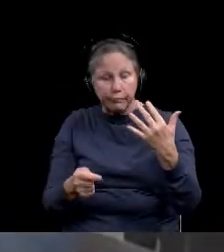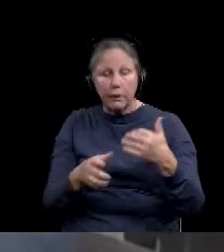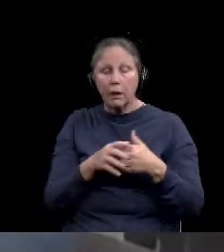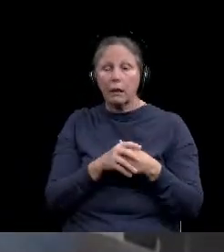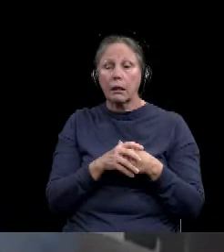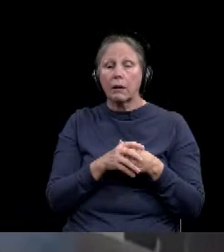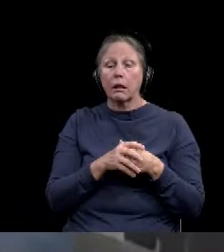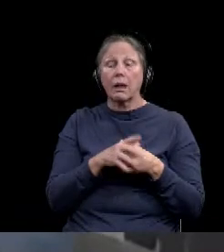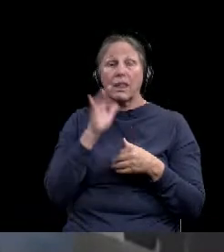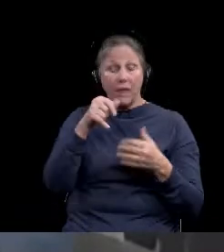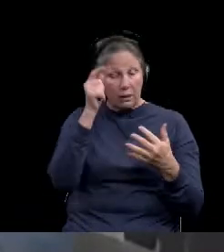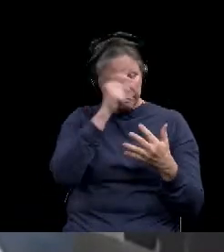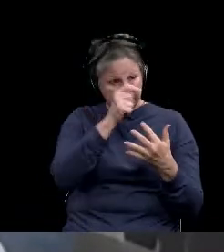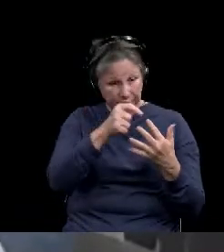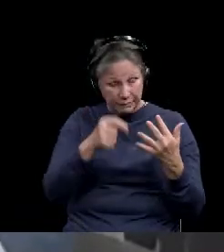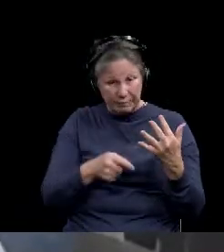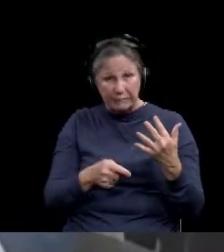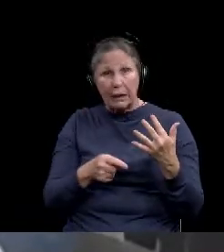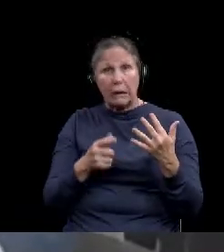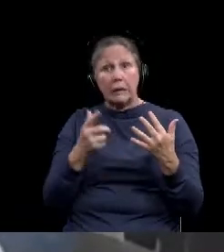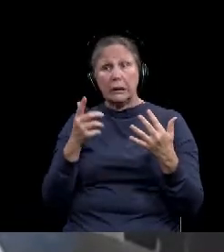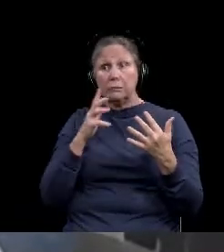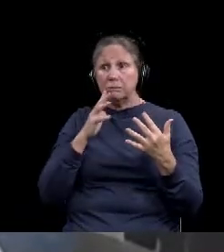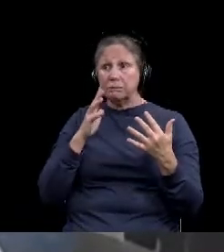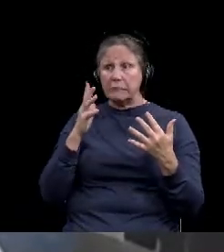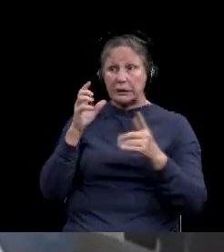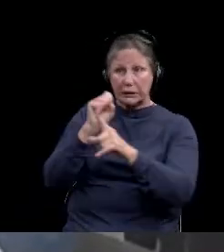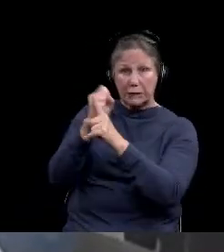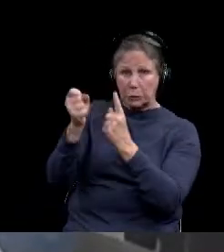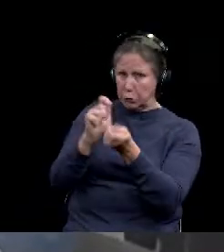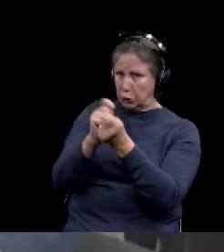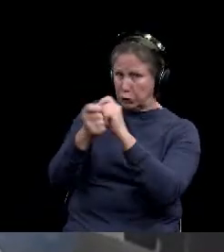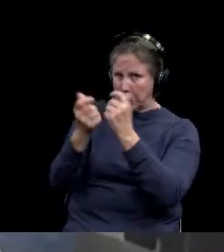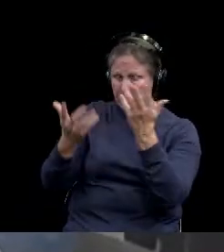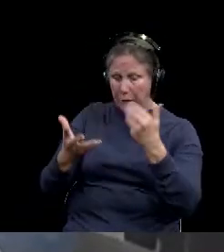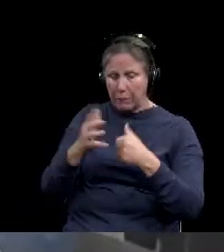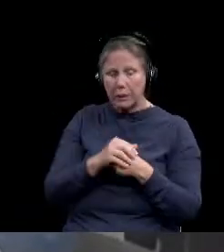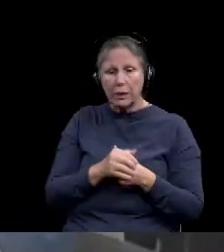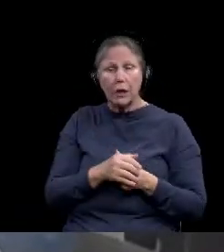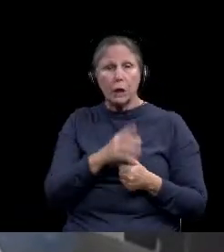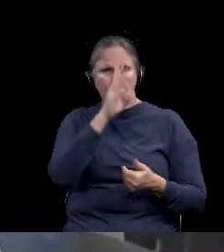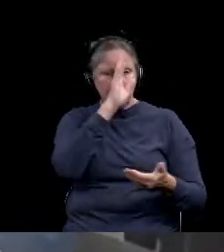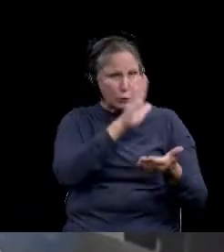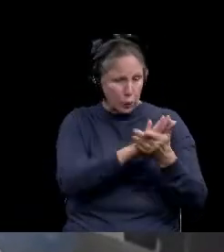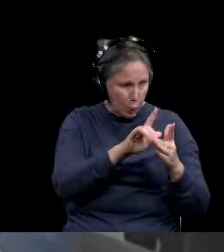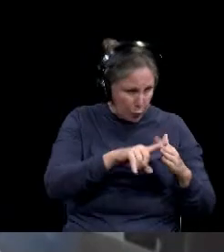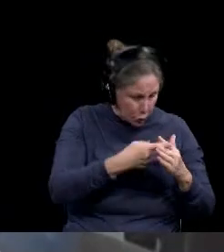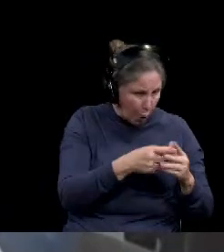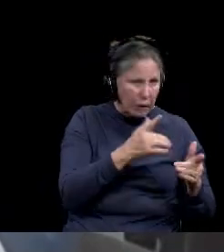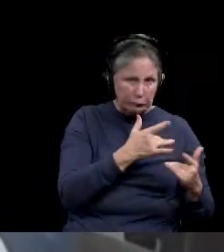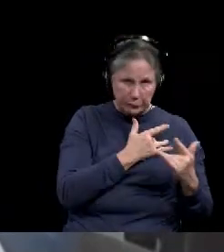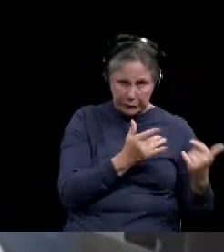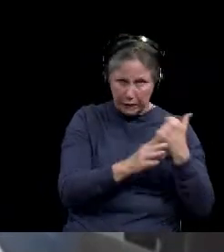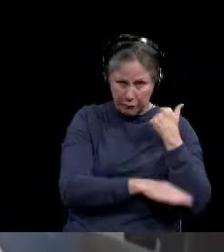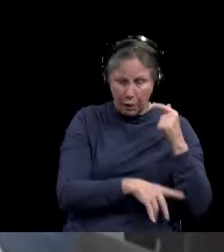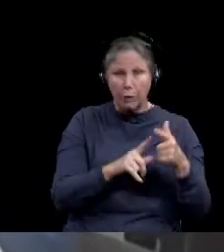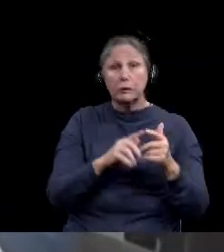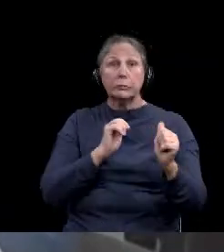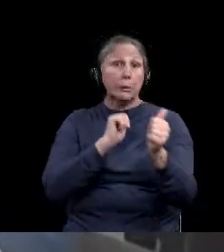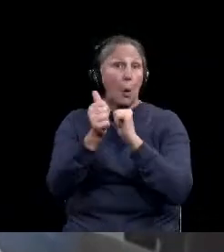change somewhat, you know, including, you know, starter schools, school sports,